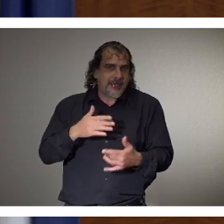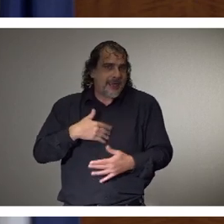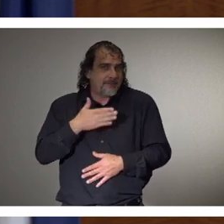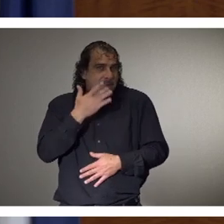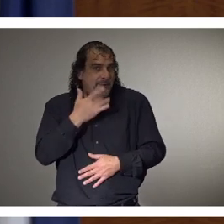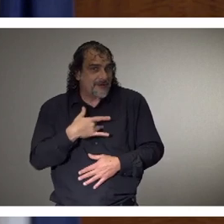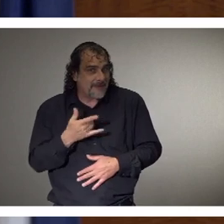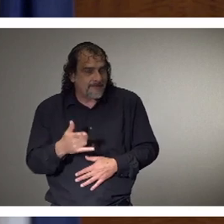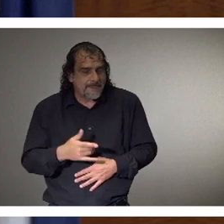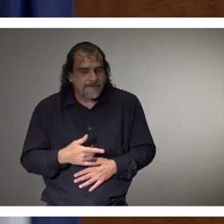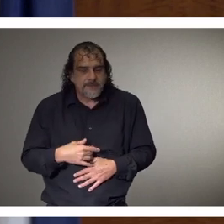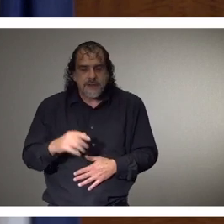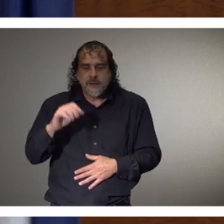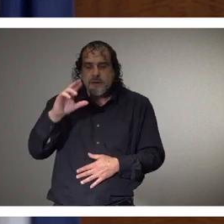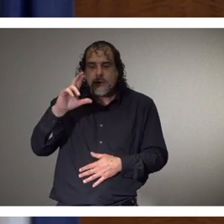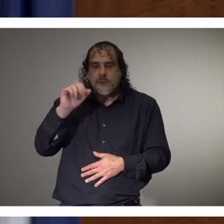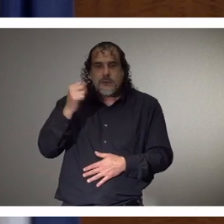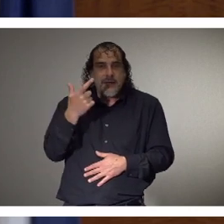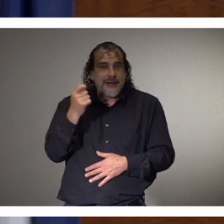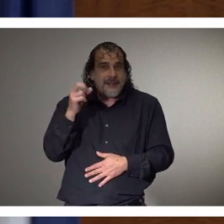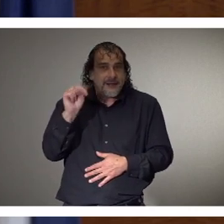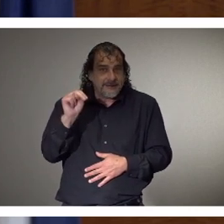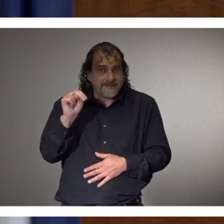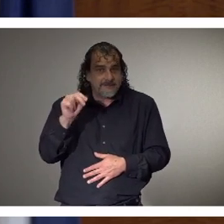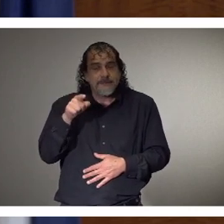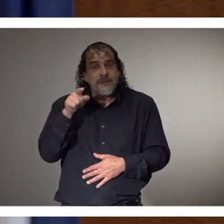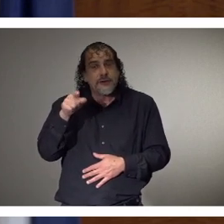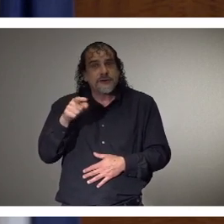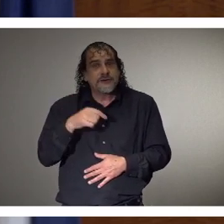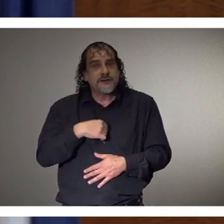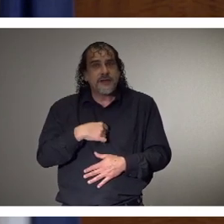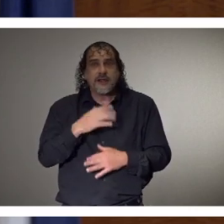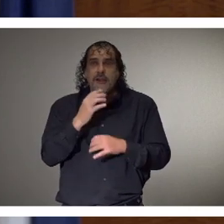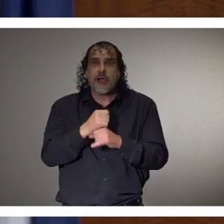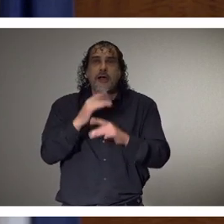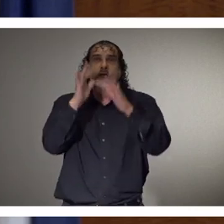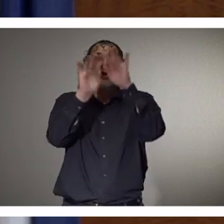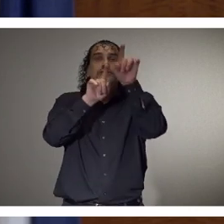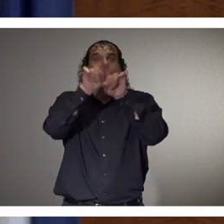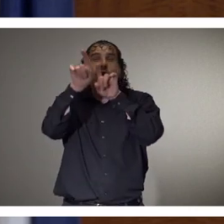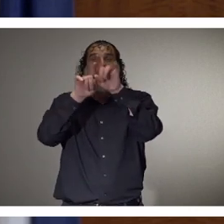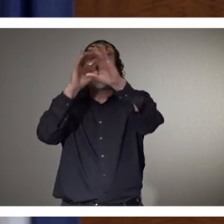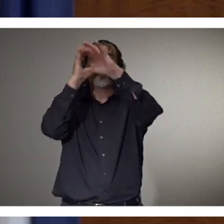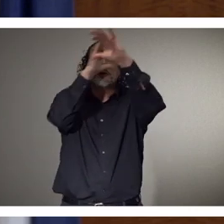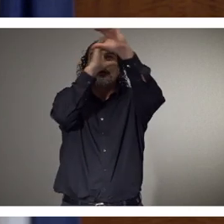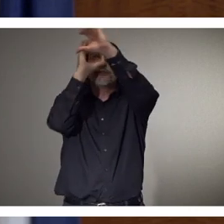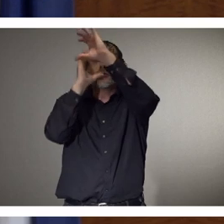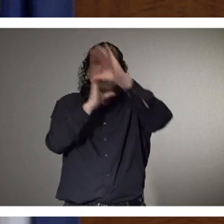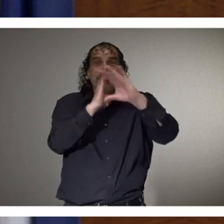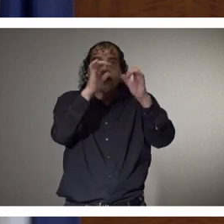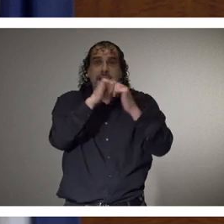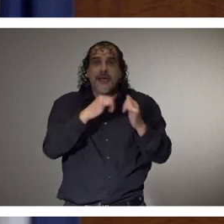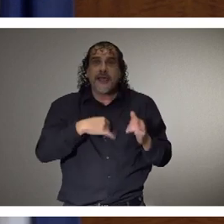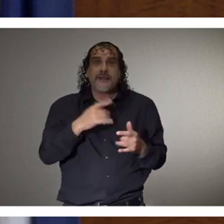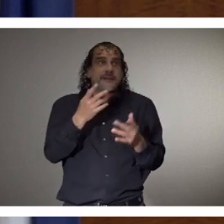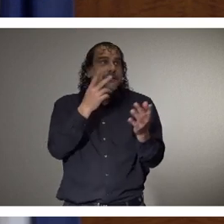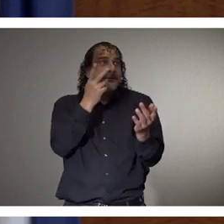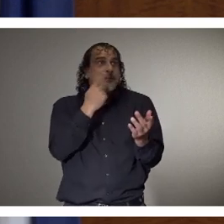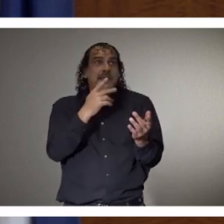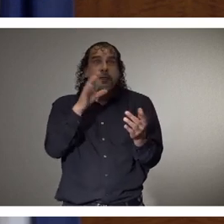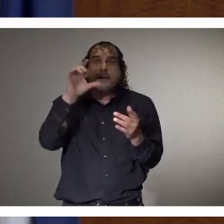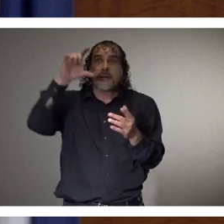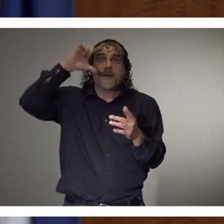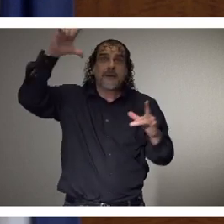Reagan Beckham. She loves astrology and excited about the super pink moon being tonight